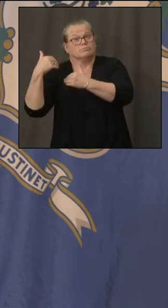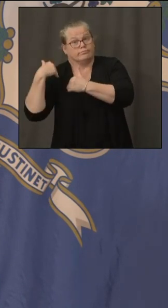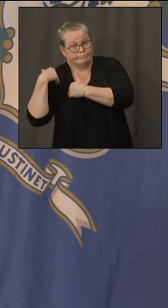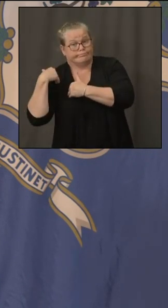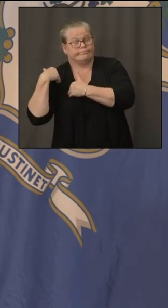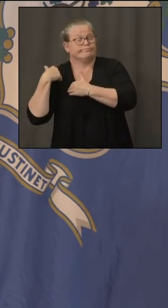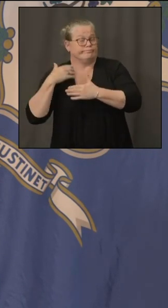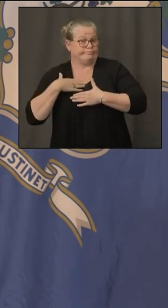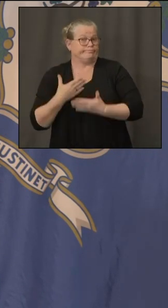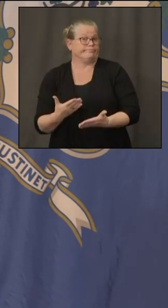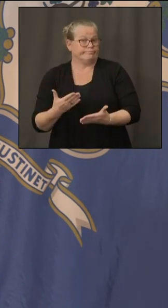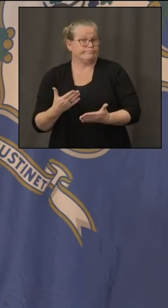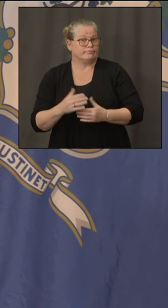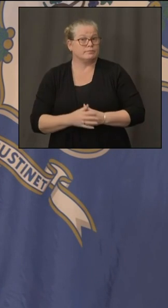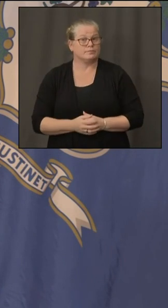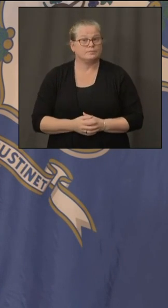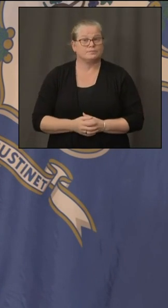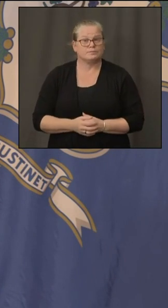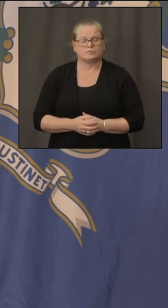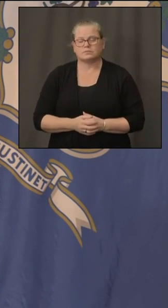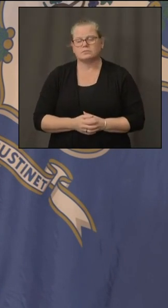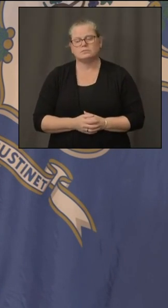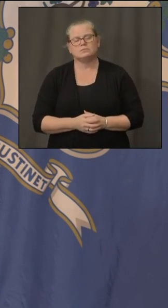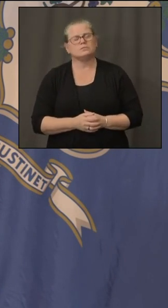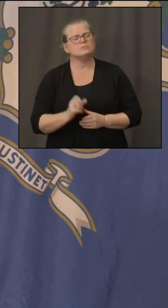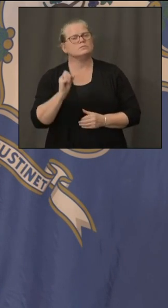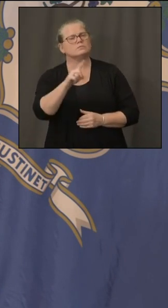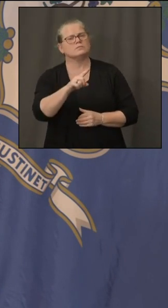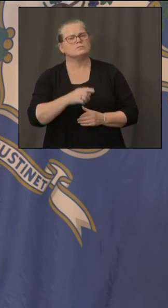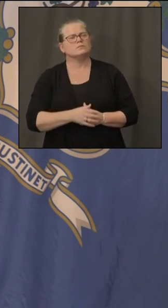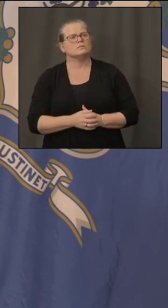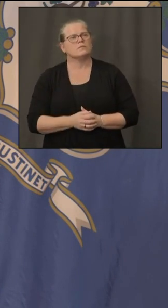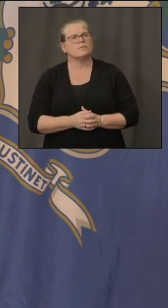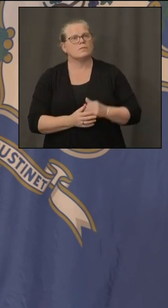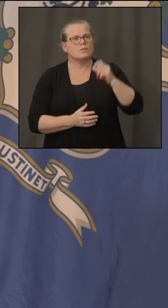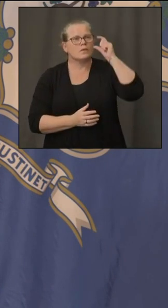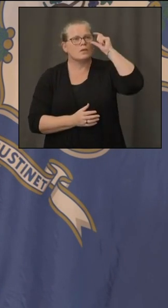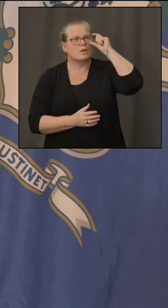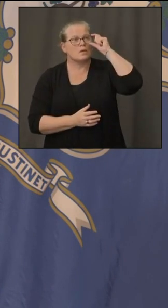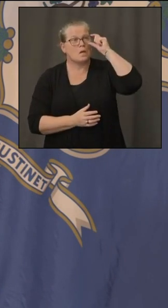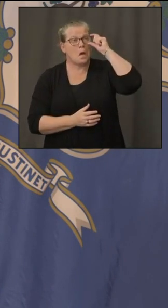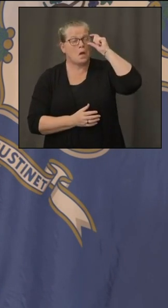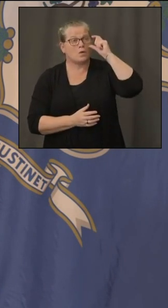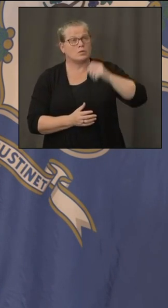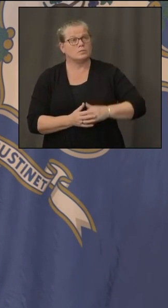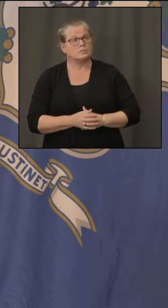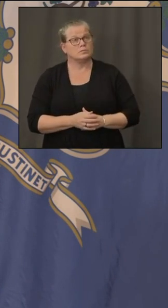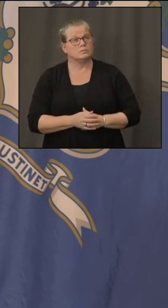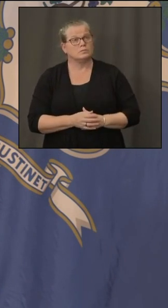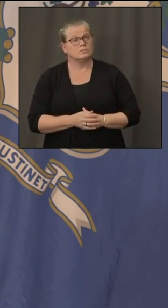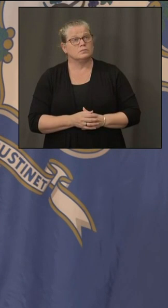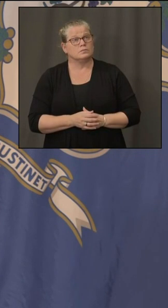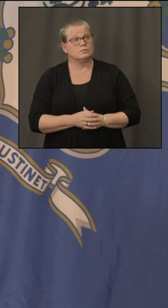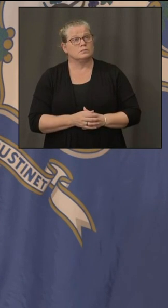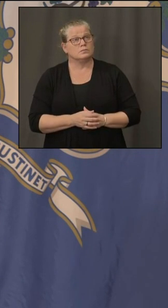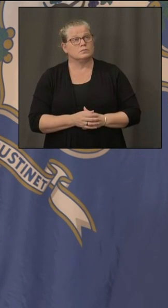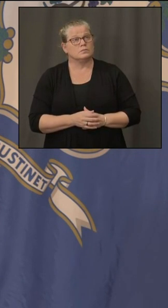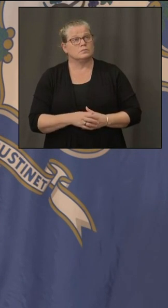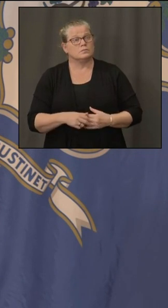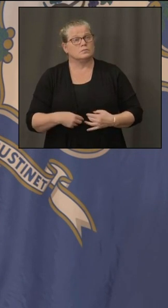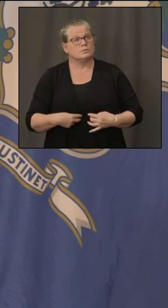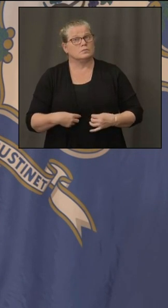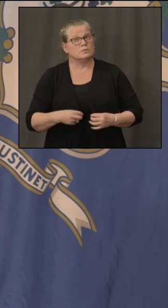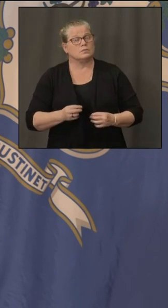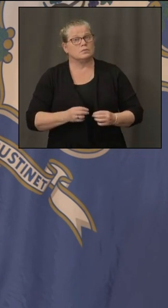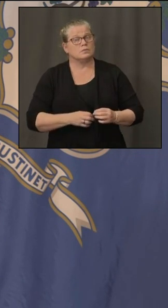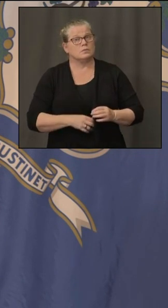concern about um a setback in uh the state's progress in the coven 19 outbreak as a result